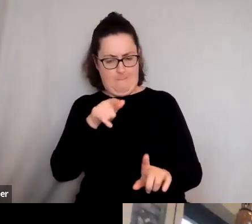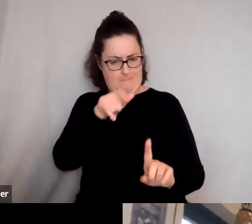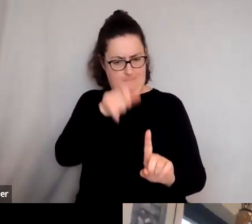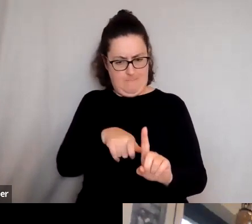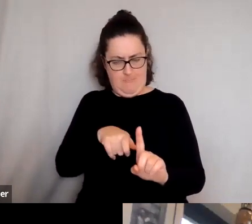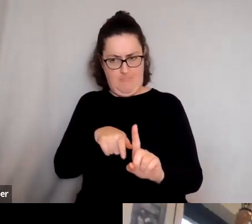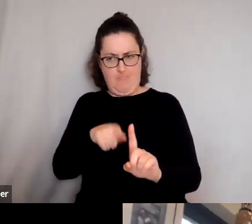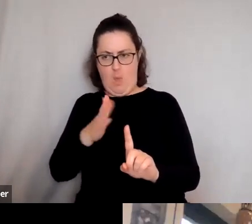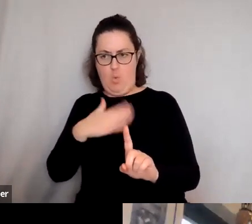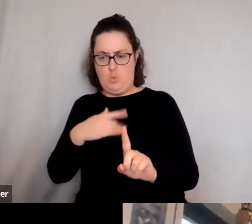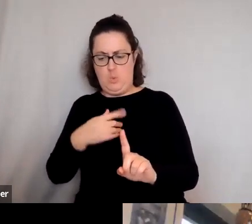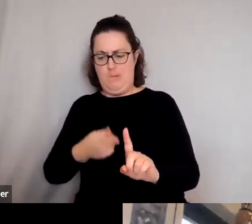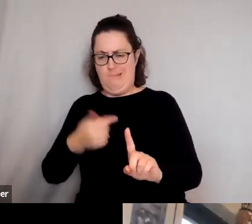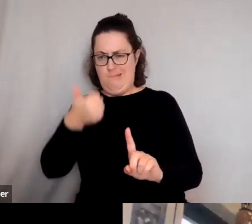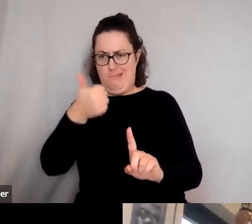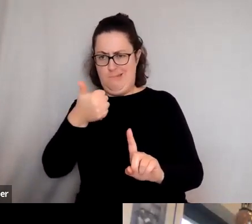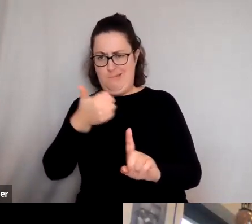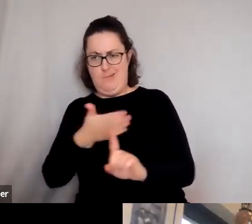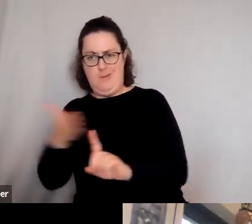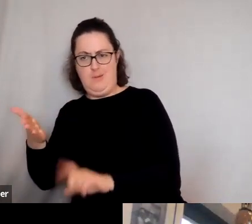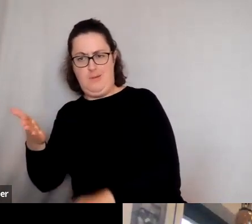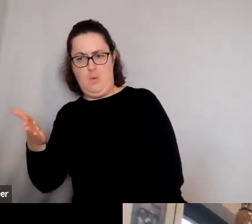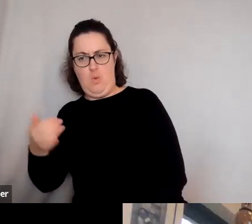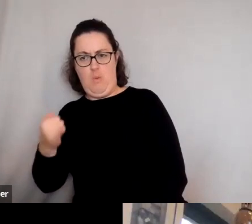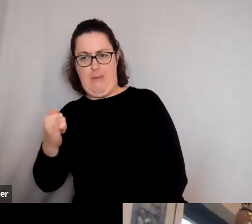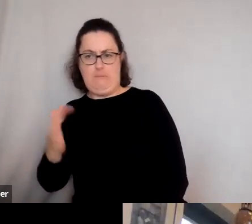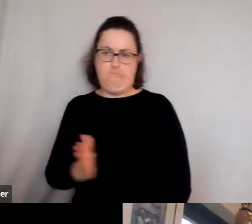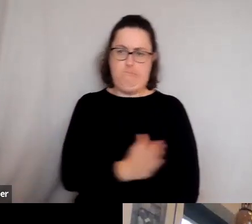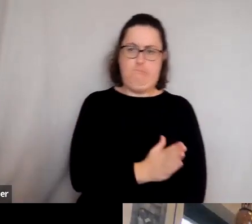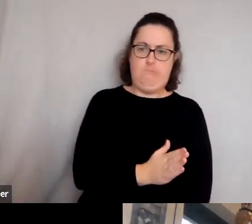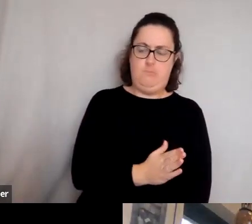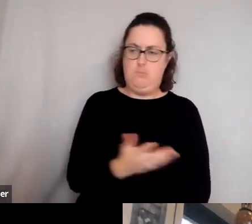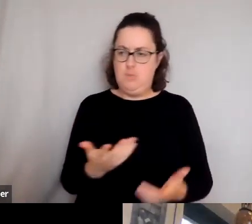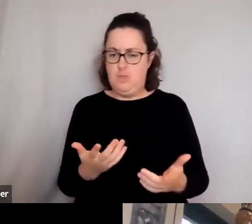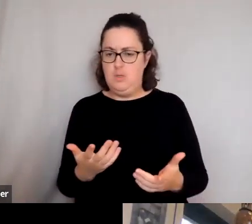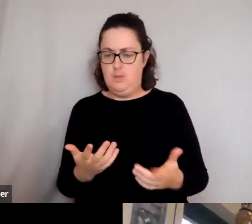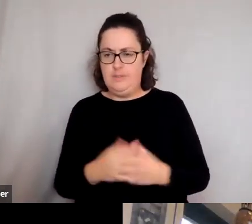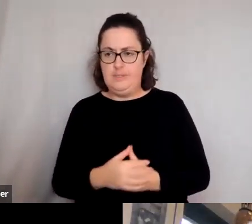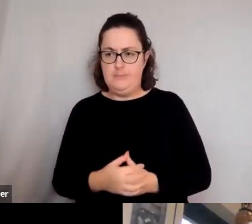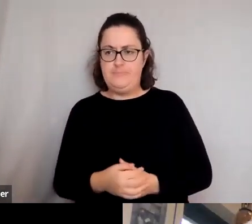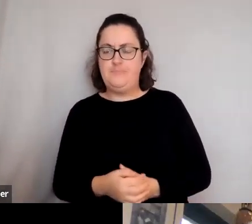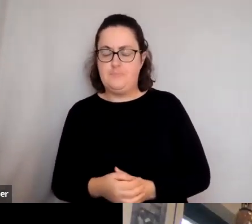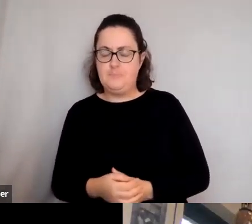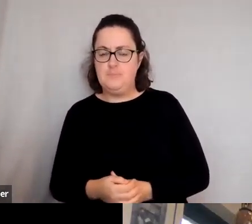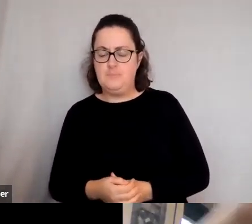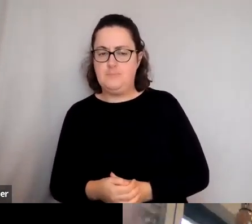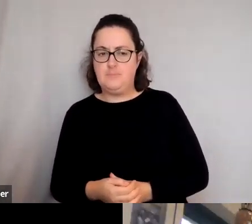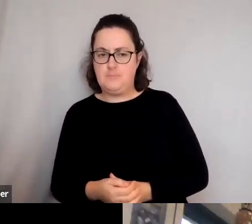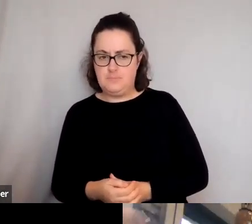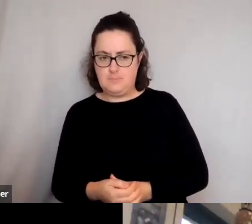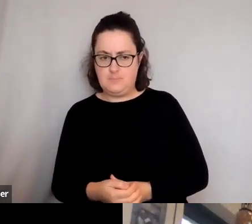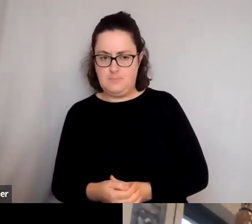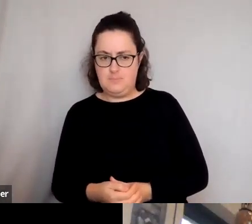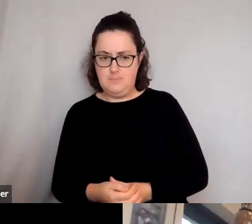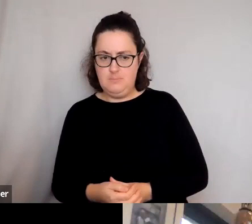good or they're bad. Now, think one of the things that you can see, uh, if you take a kind of